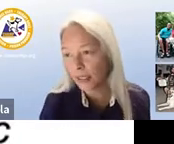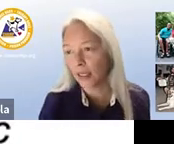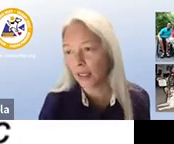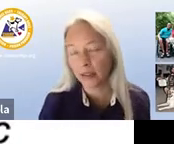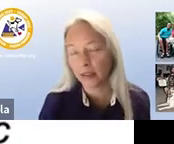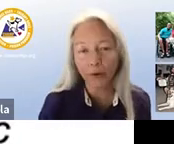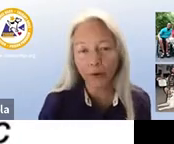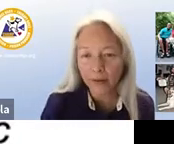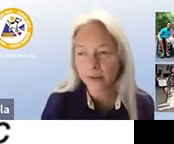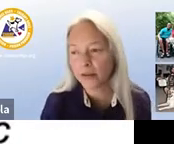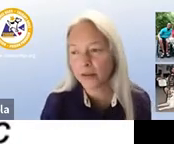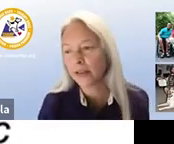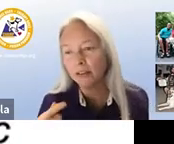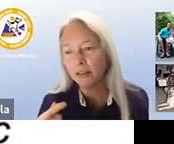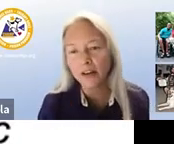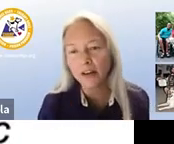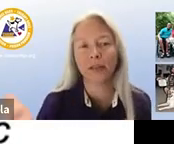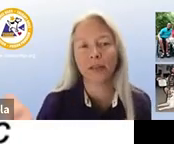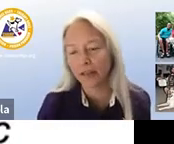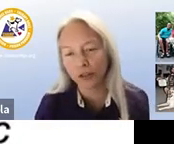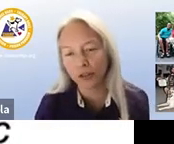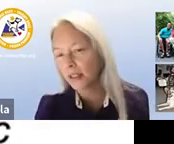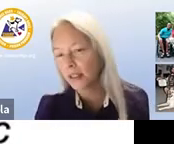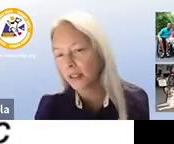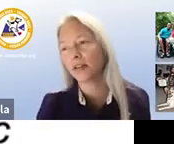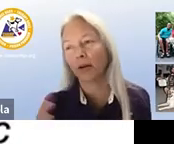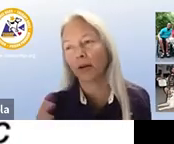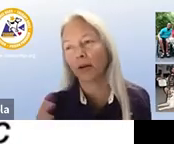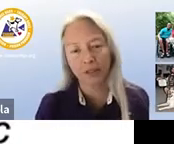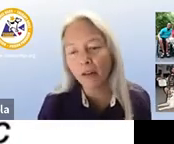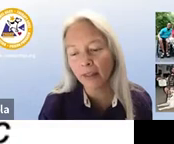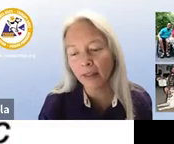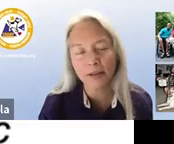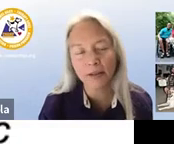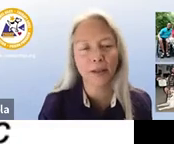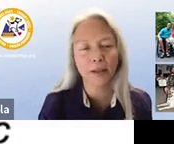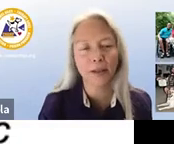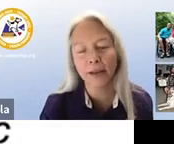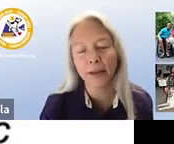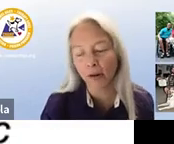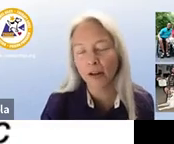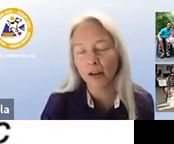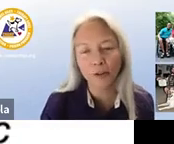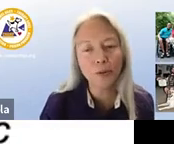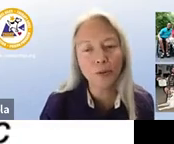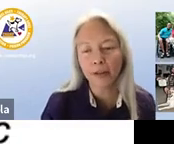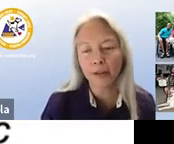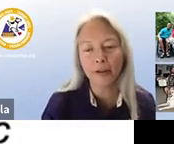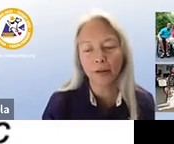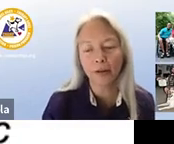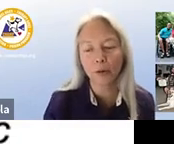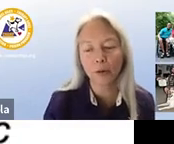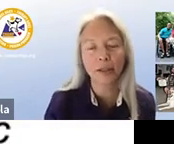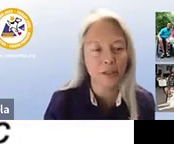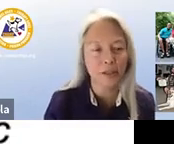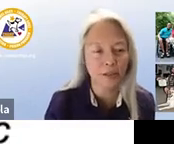uh in a burn unit there's the infection issue so stuff like that but they are few and they